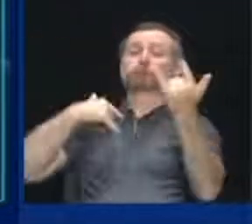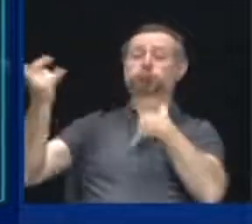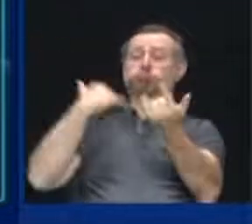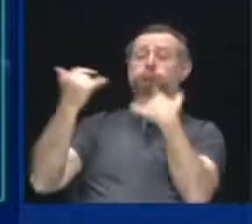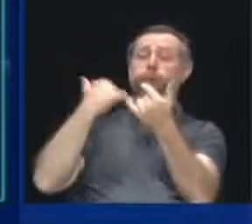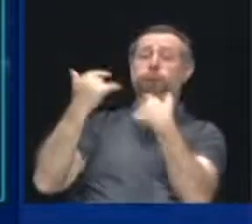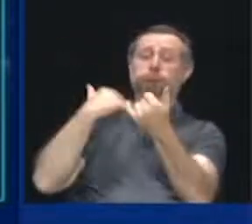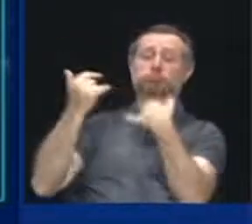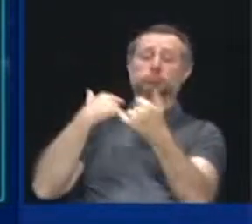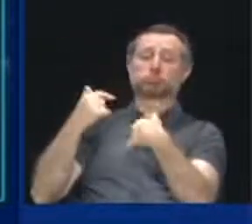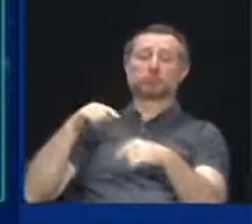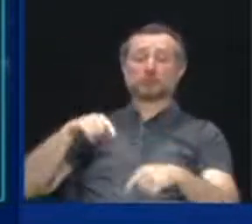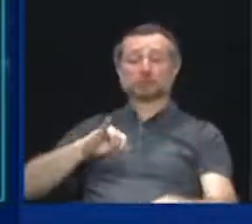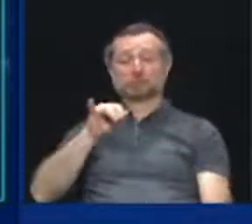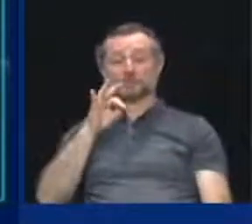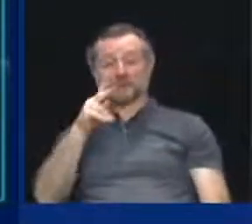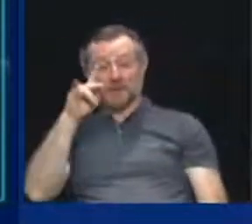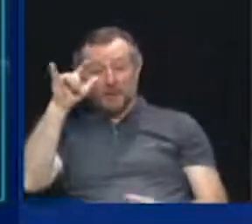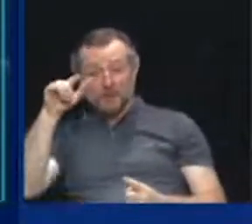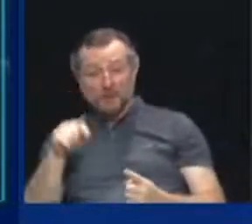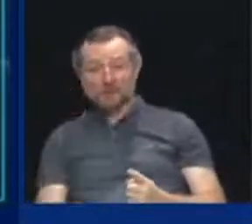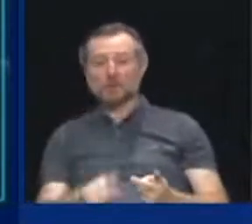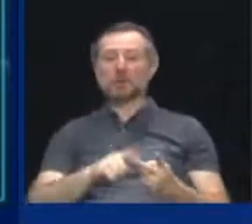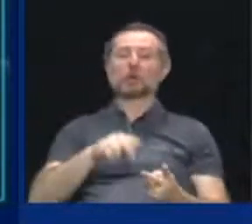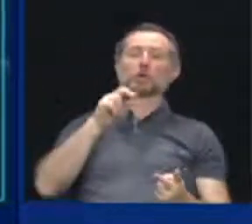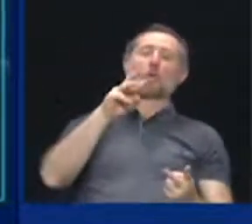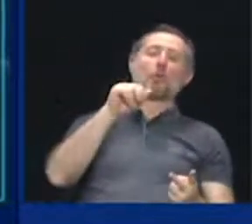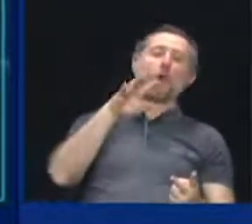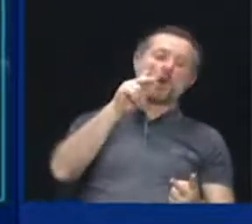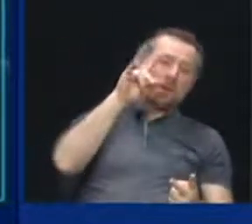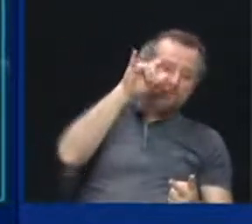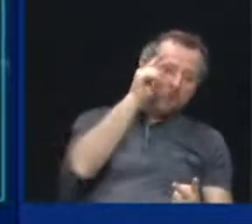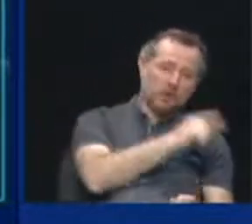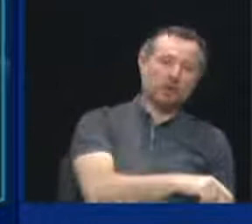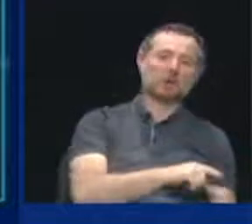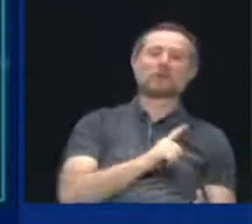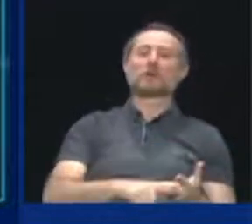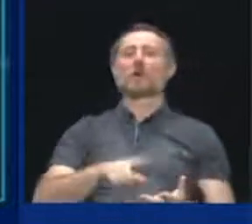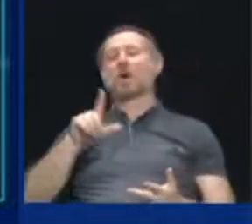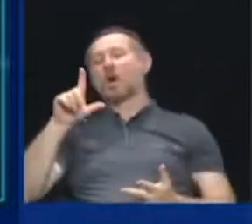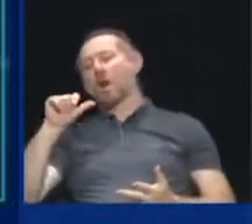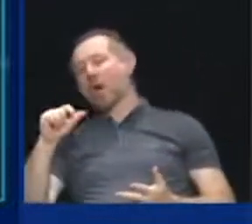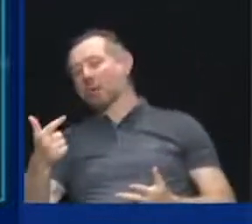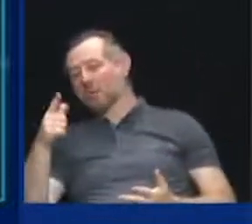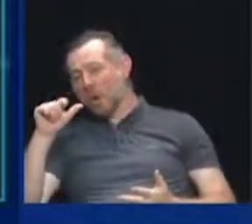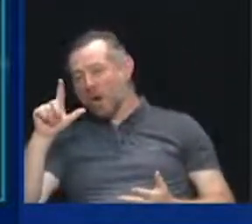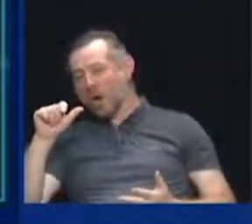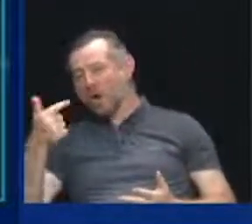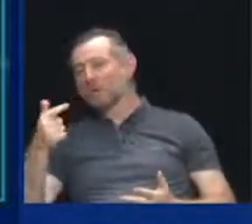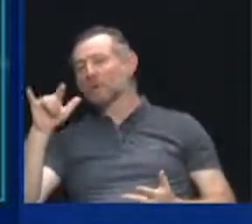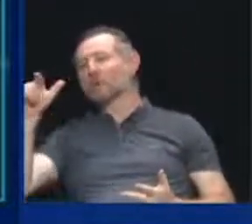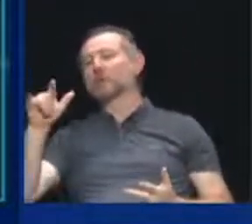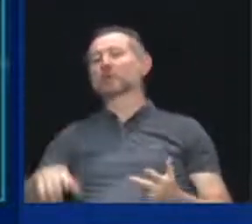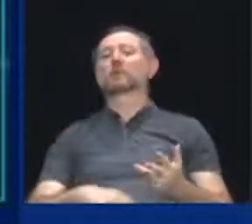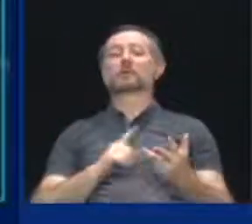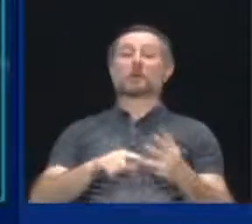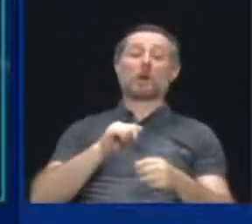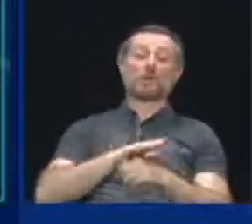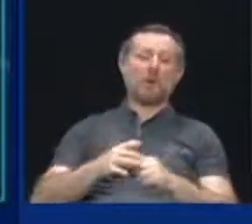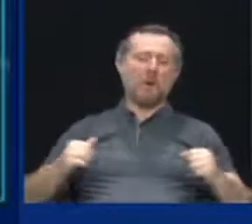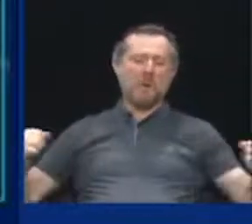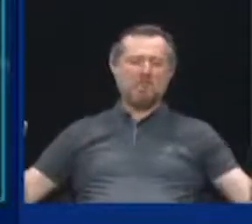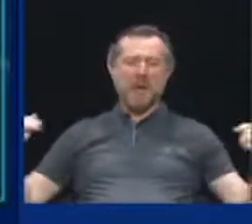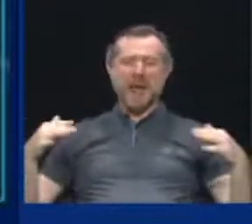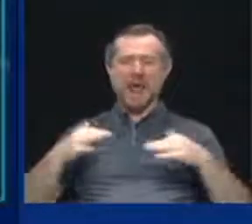JFK and were coming into Newark airport and landing at LaGuardia. And COVID was coming here for months and no one